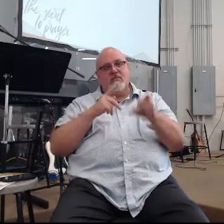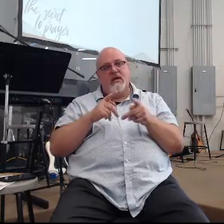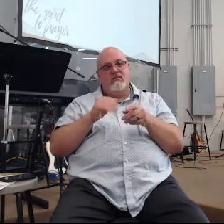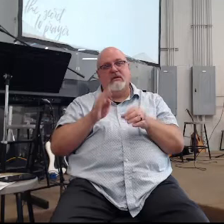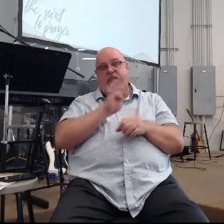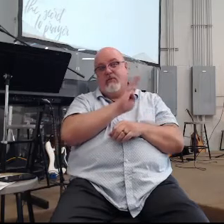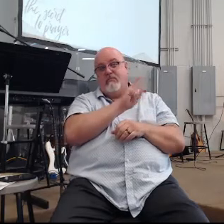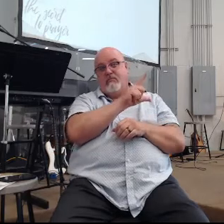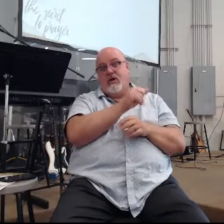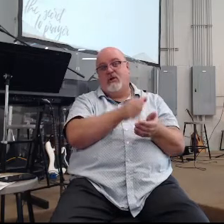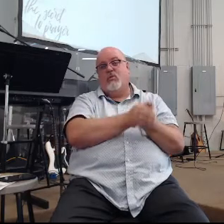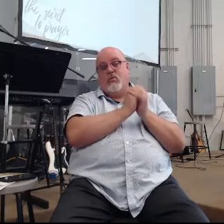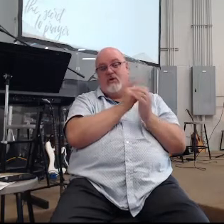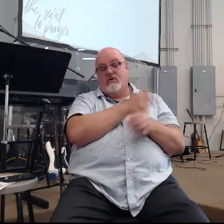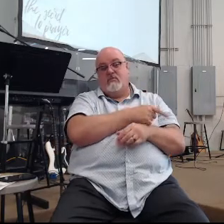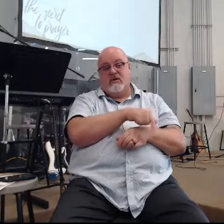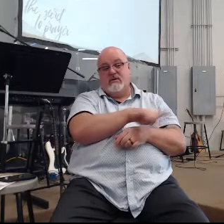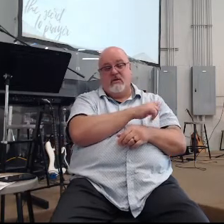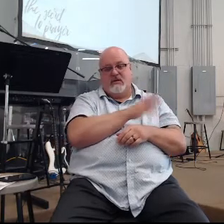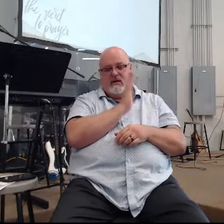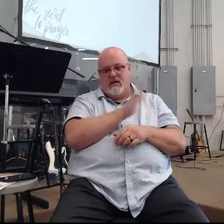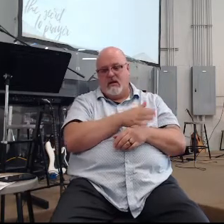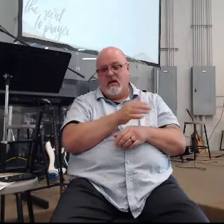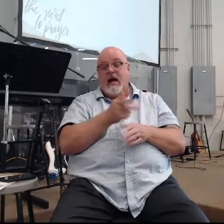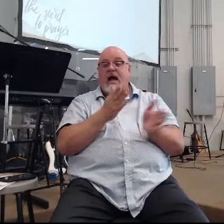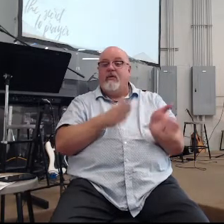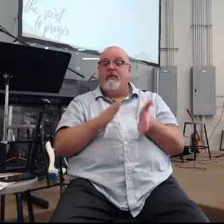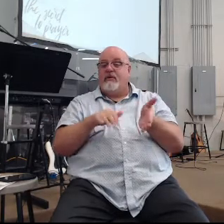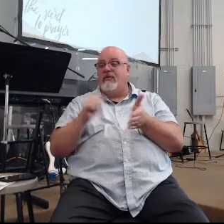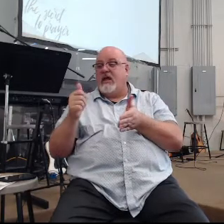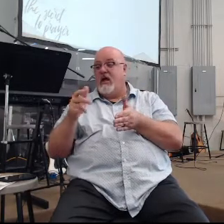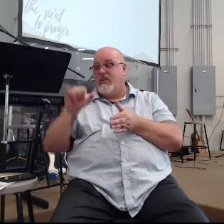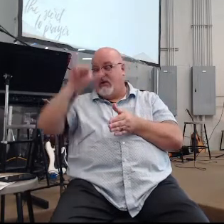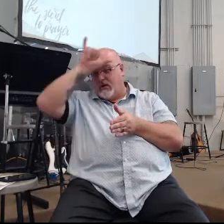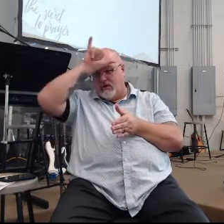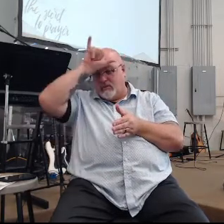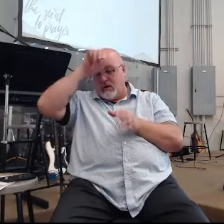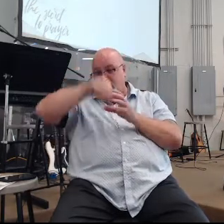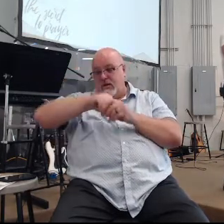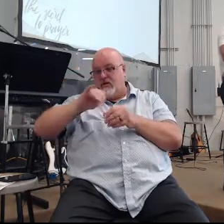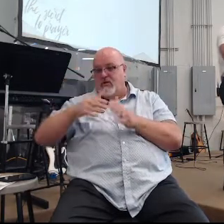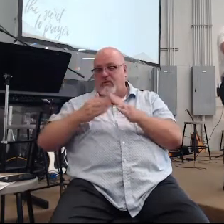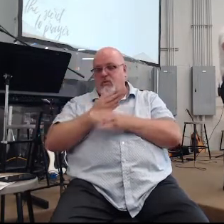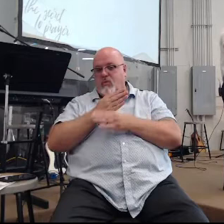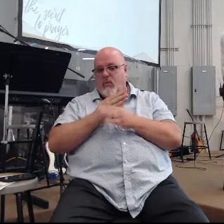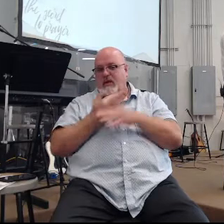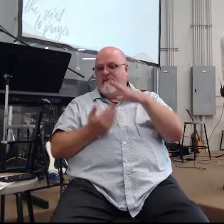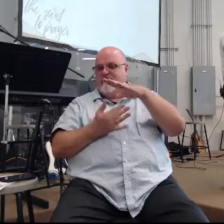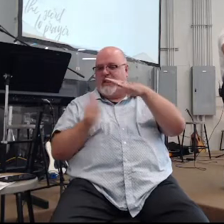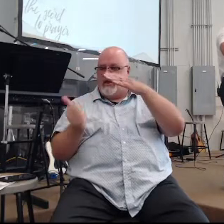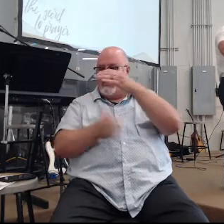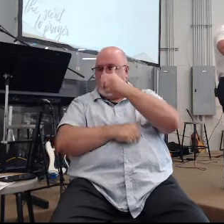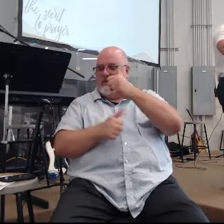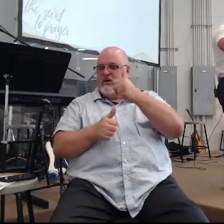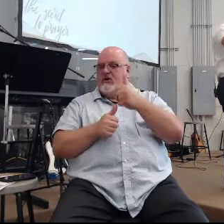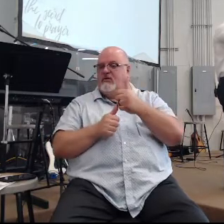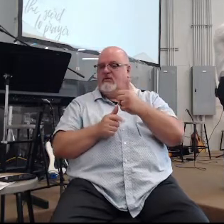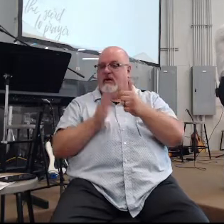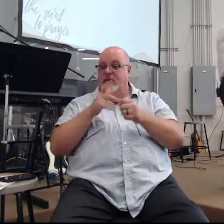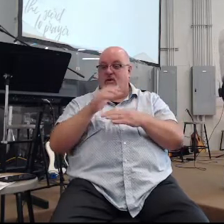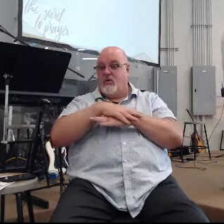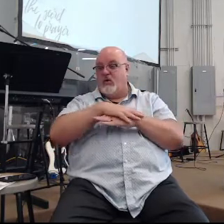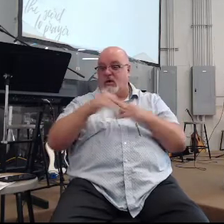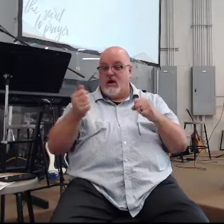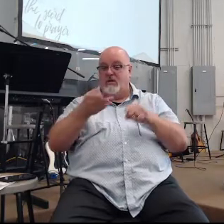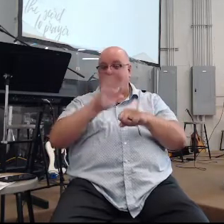worshippers would as well and I will prepare the other bull and lay it in the wood and put no fire under it and you will